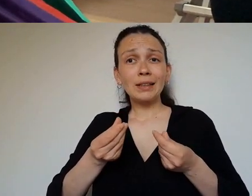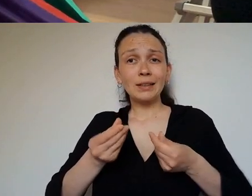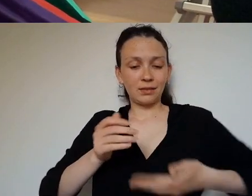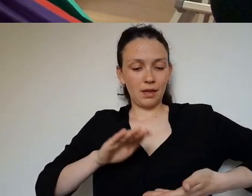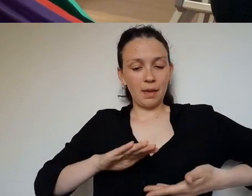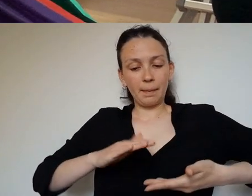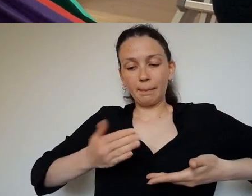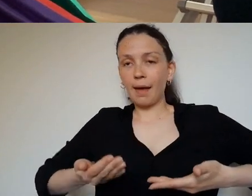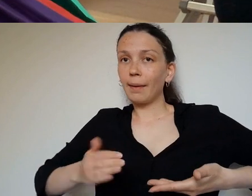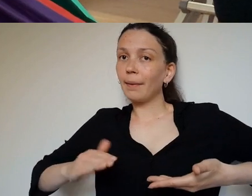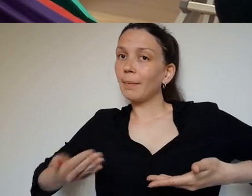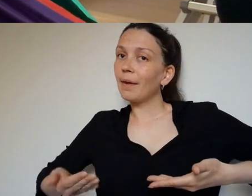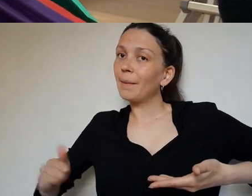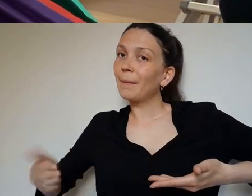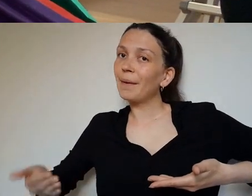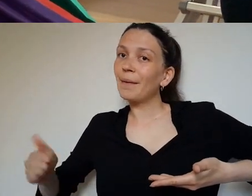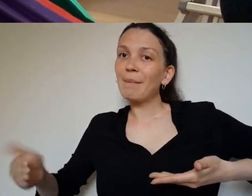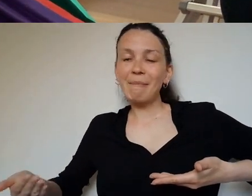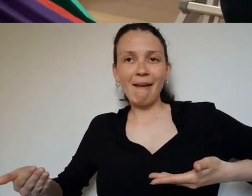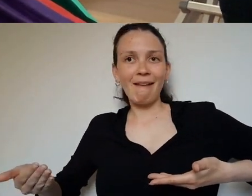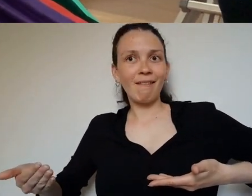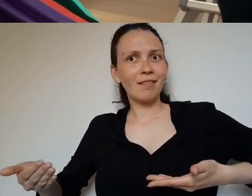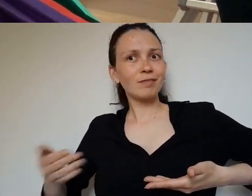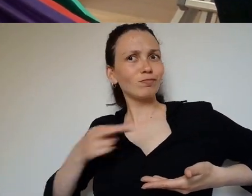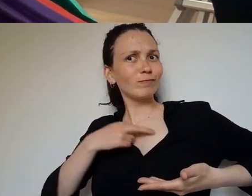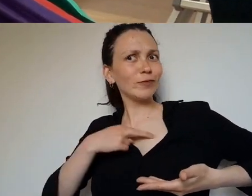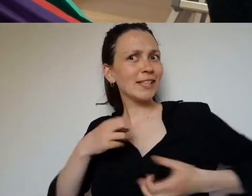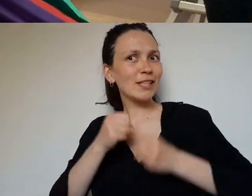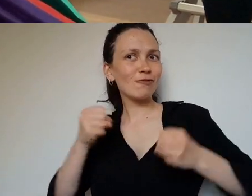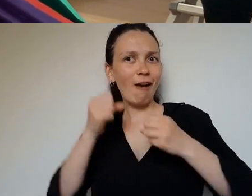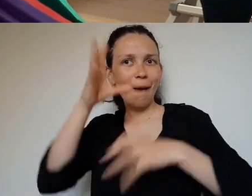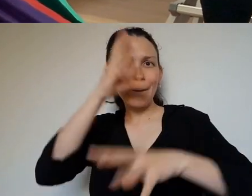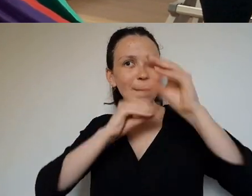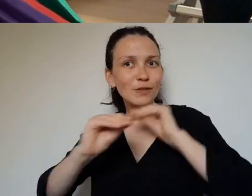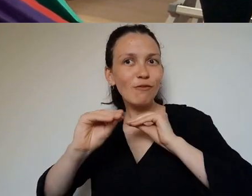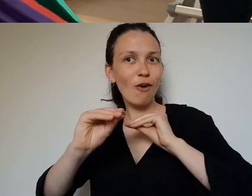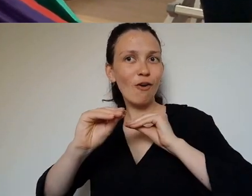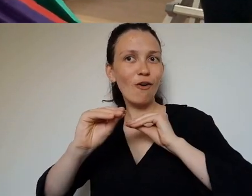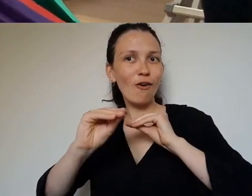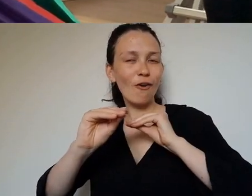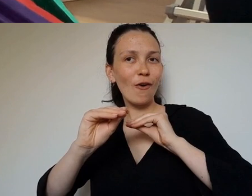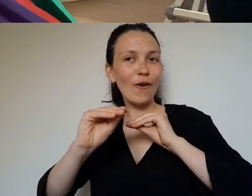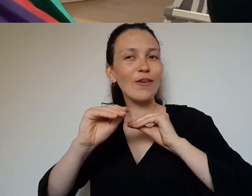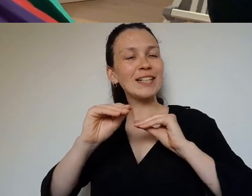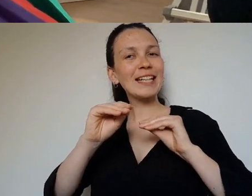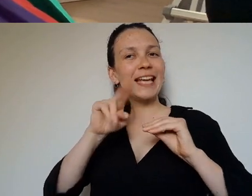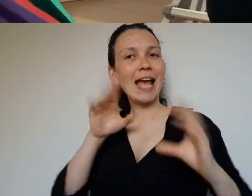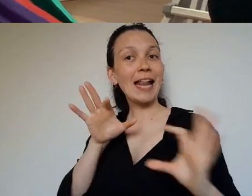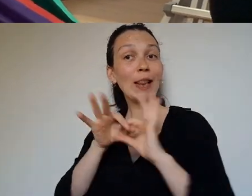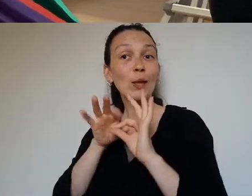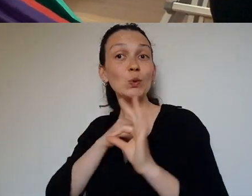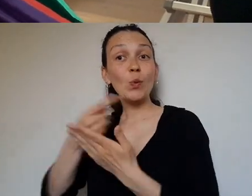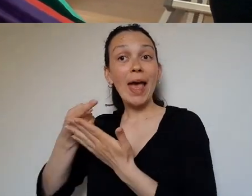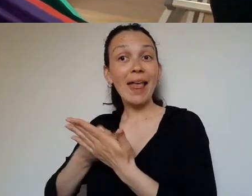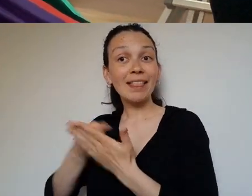The visual metaphor of the unfolding fabric is central to the ethics of this project. When I watch it through my lens, it is colourful